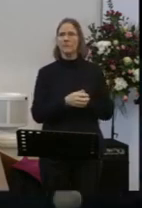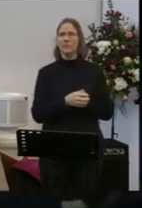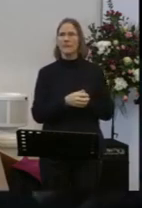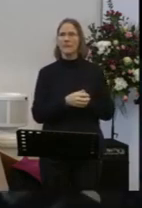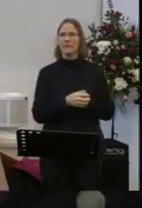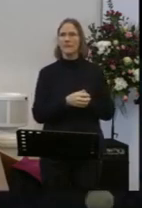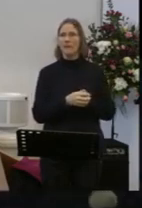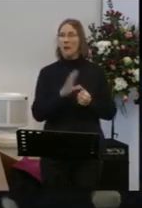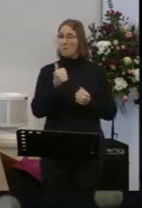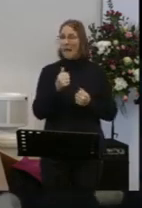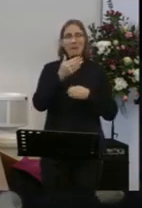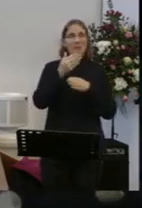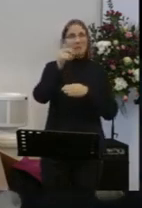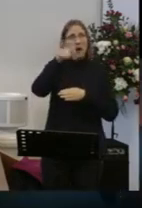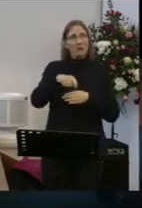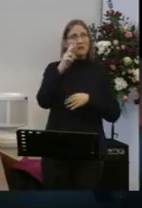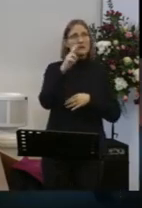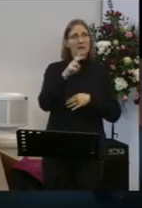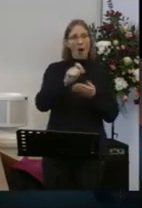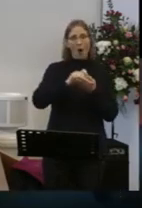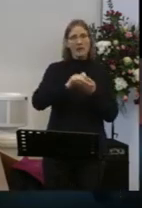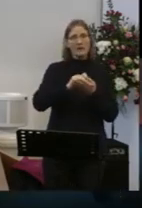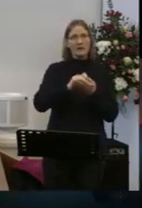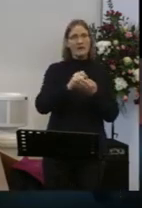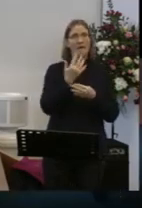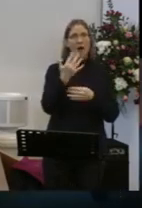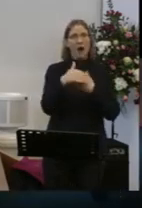That co-worker we see at the office five days a week